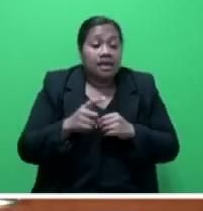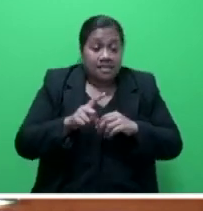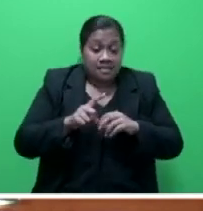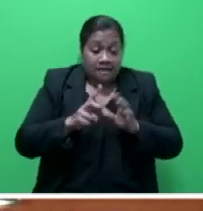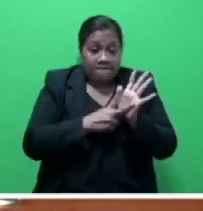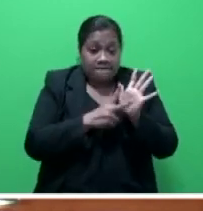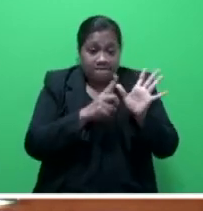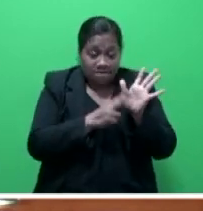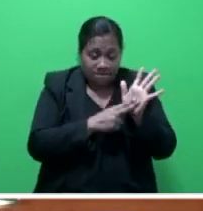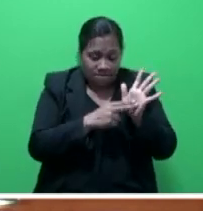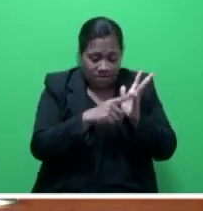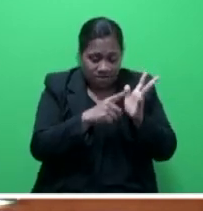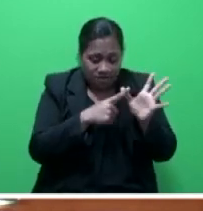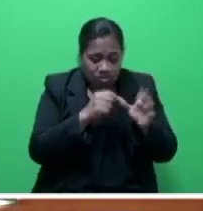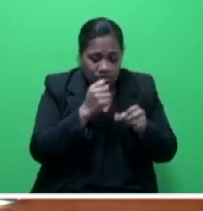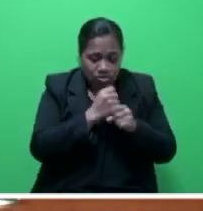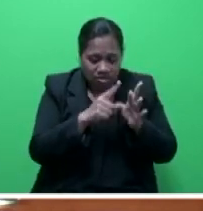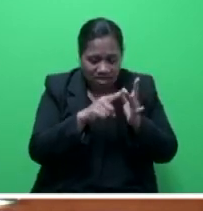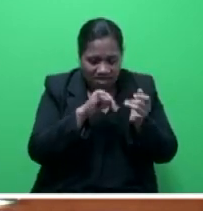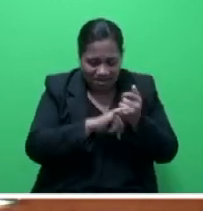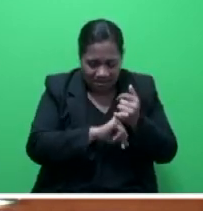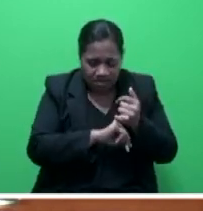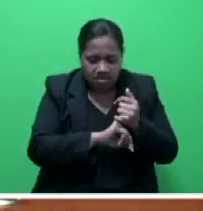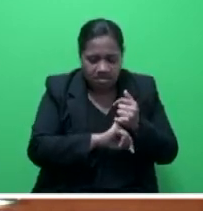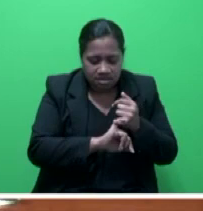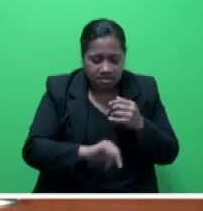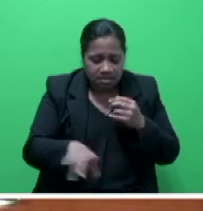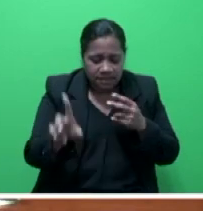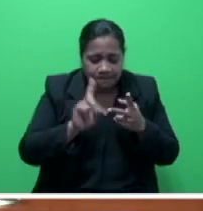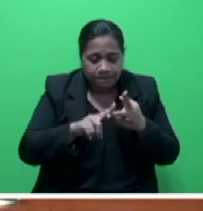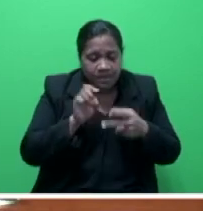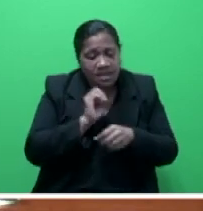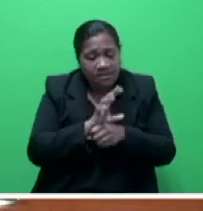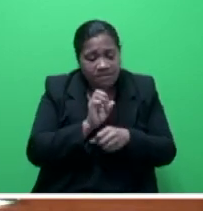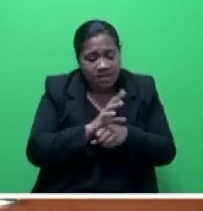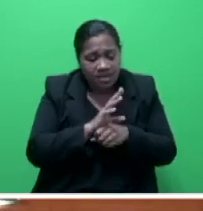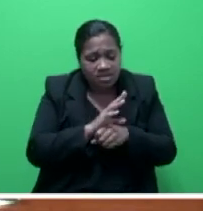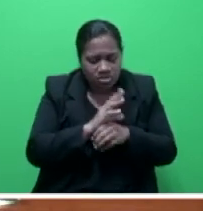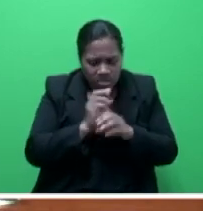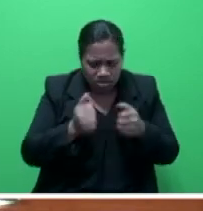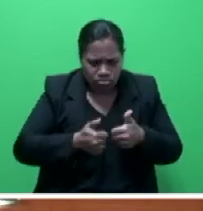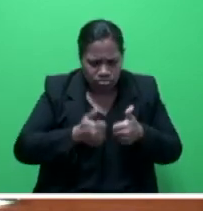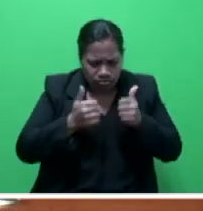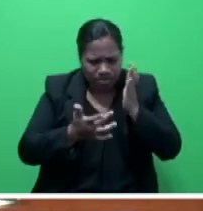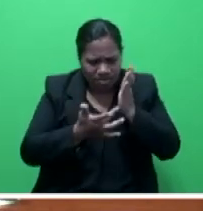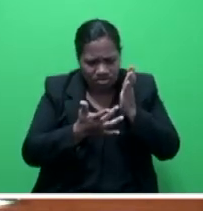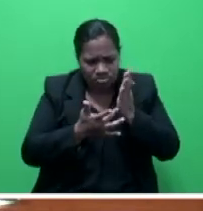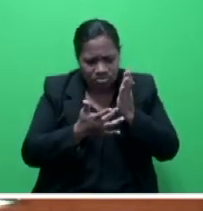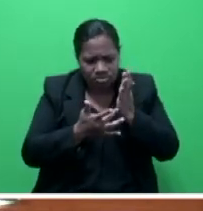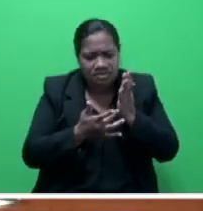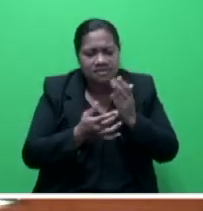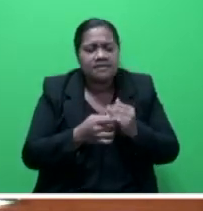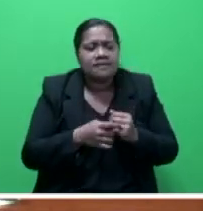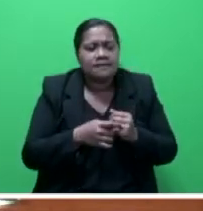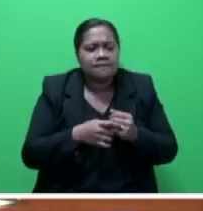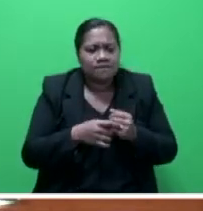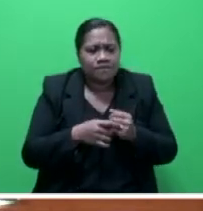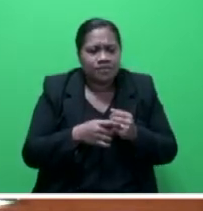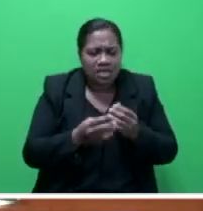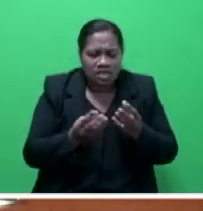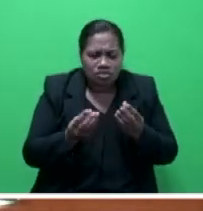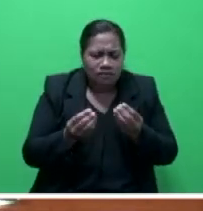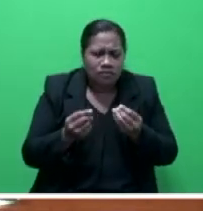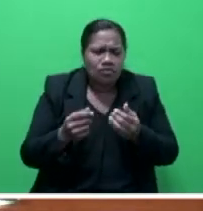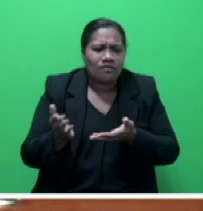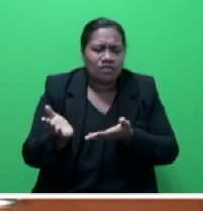GIS platform. Secondly, on advice on suitable technology and software for the collection and maintenance of